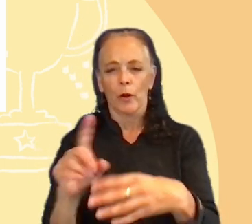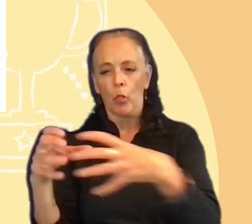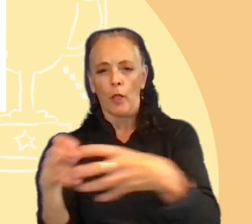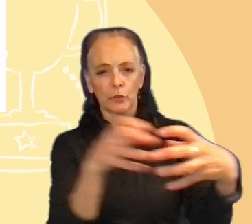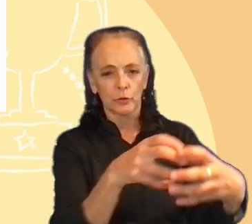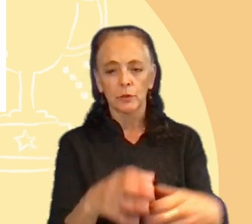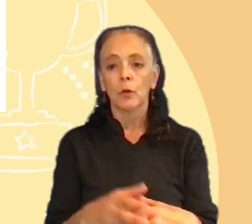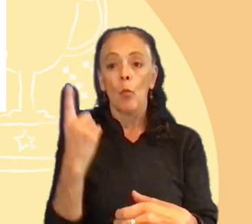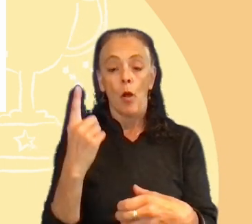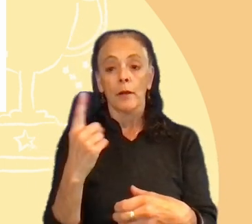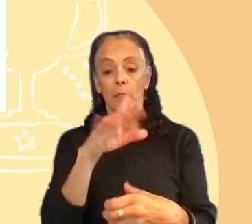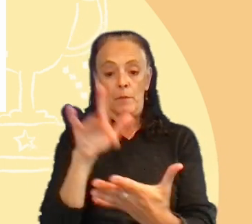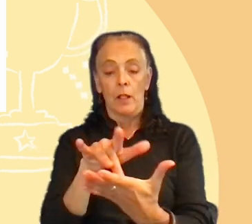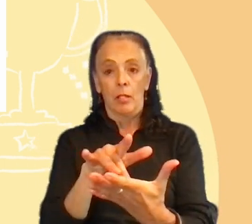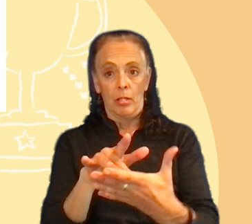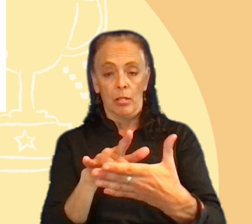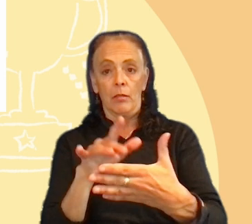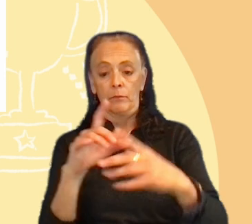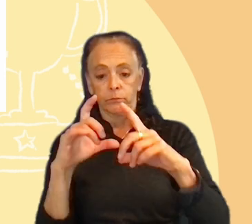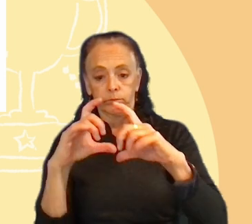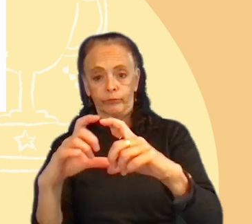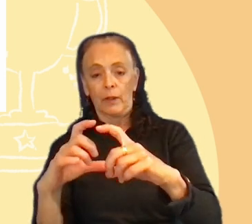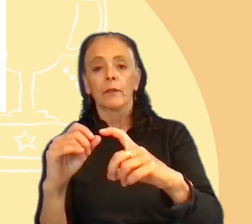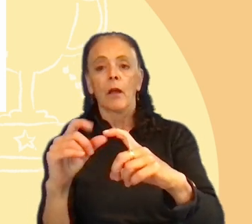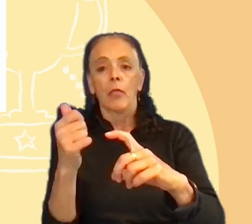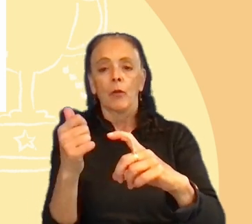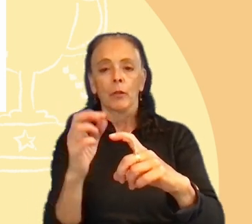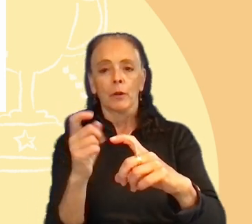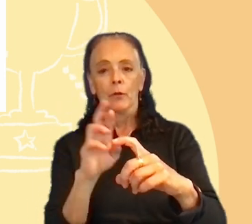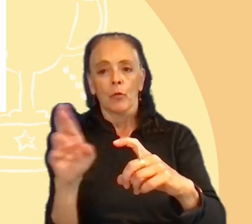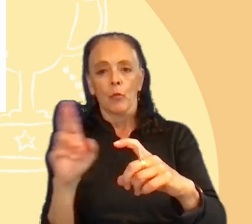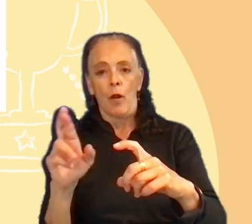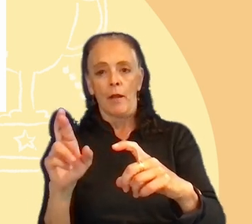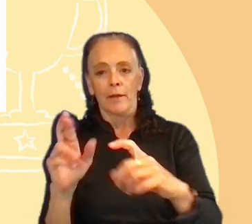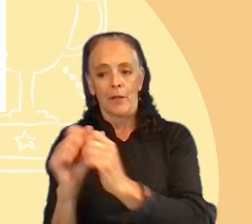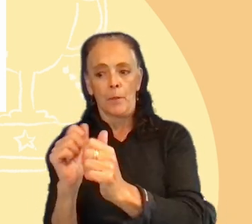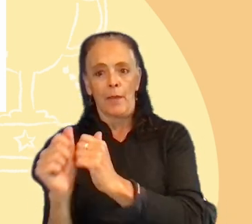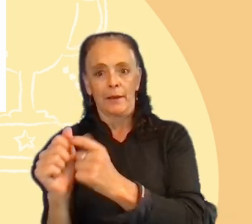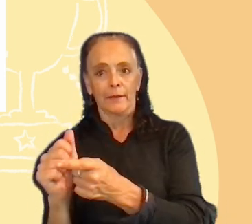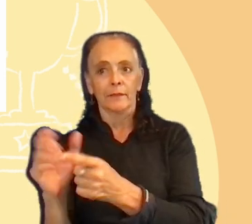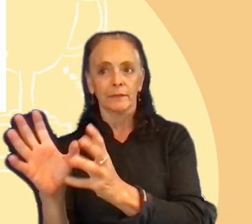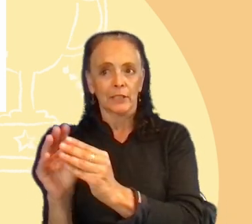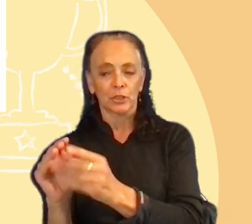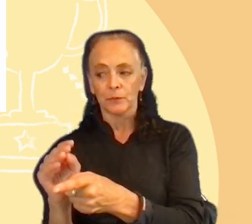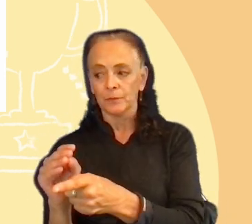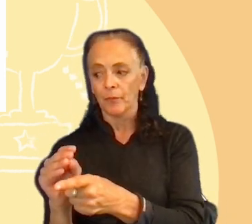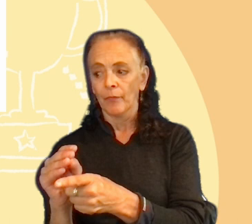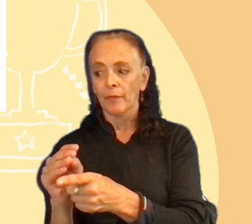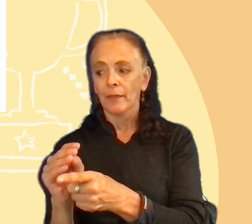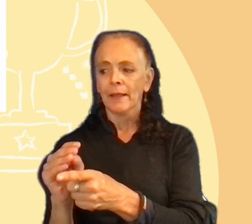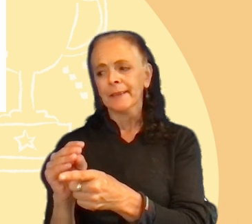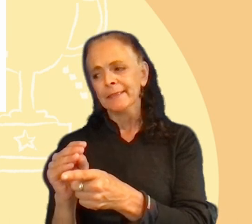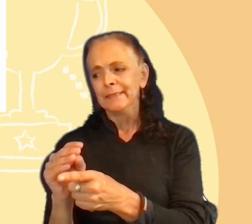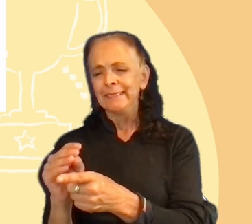of the graphic, and another one a little to the right in the competitive session. And kind